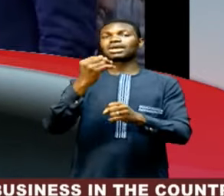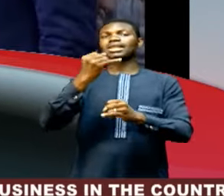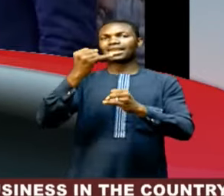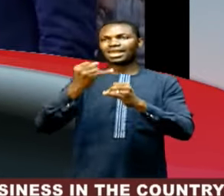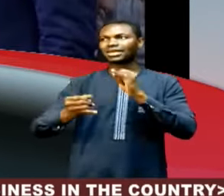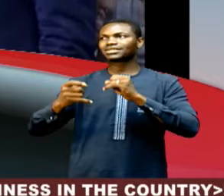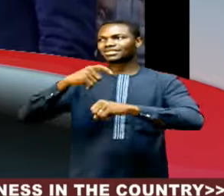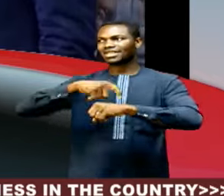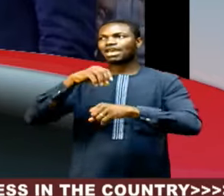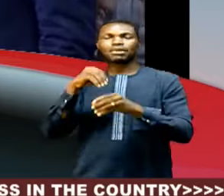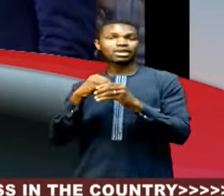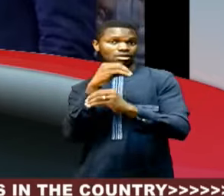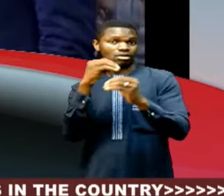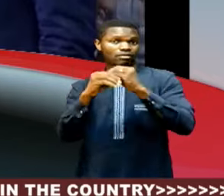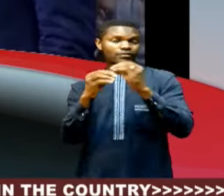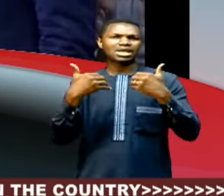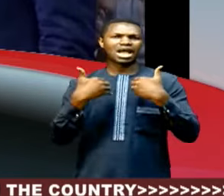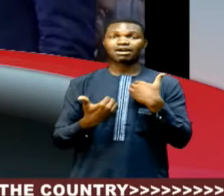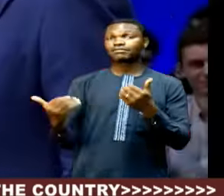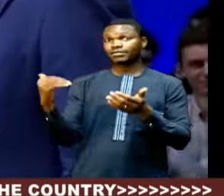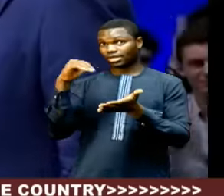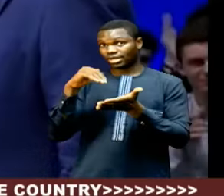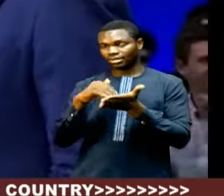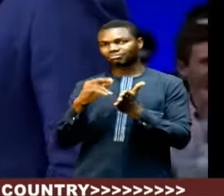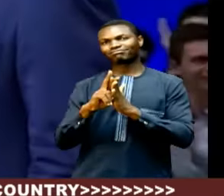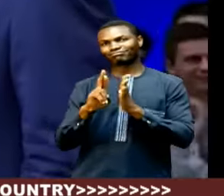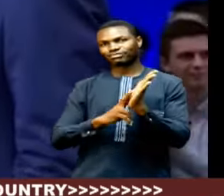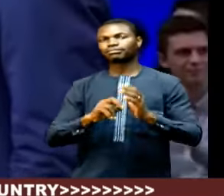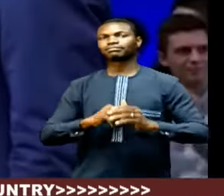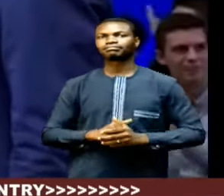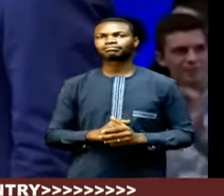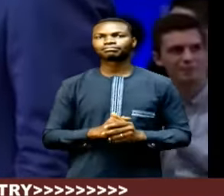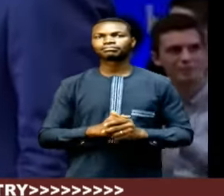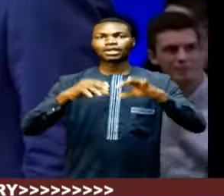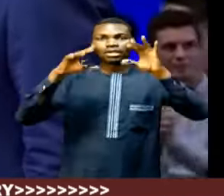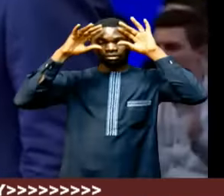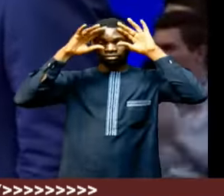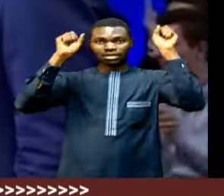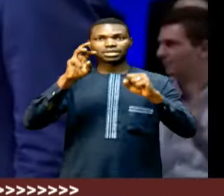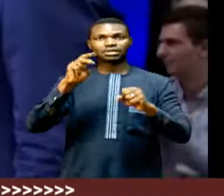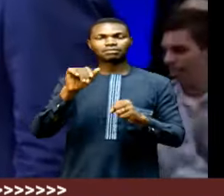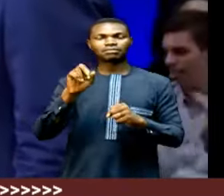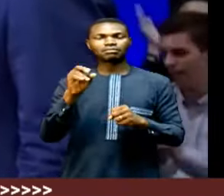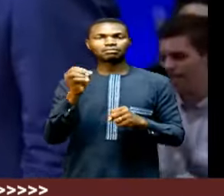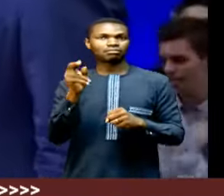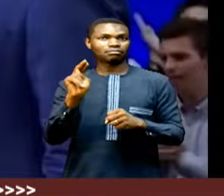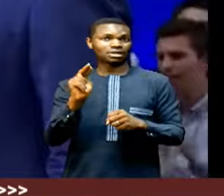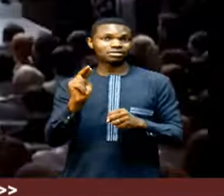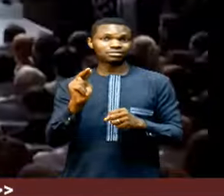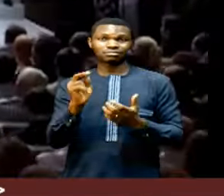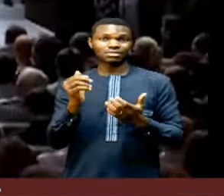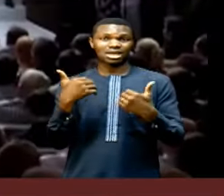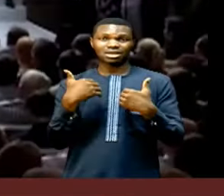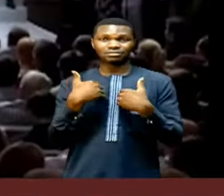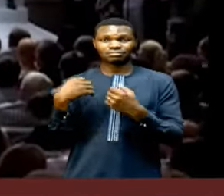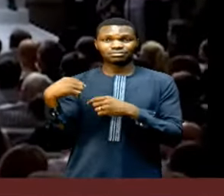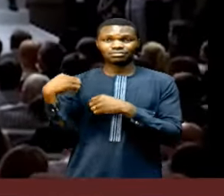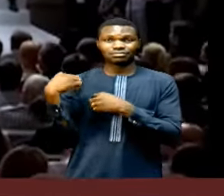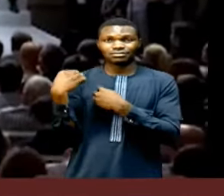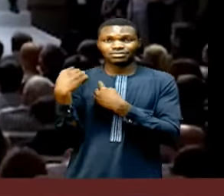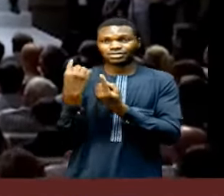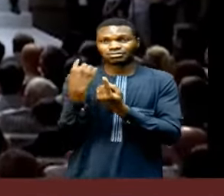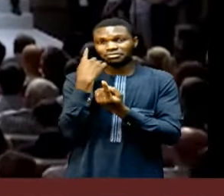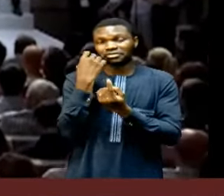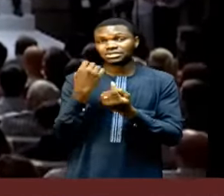Here is Charles Afar again. President Macron has been at some disadvantaged position in recent